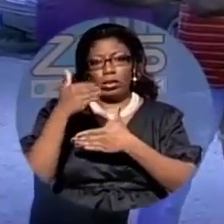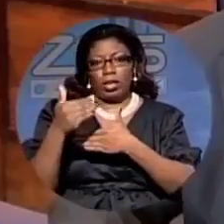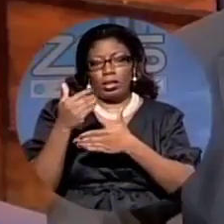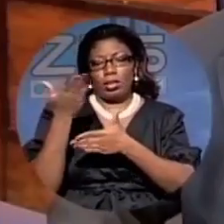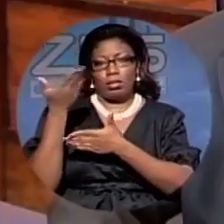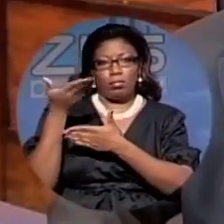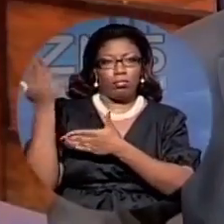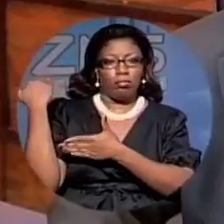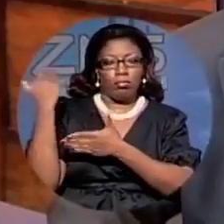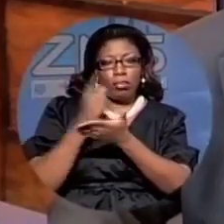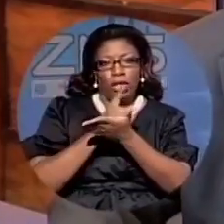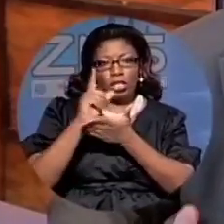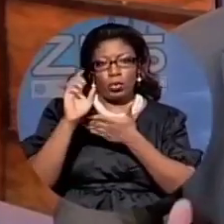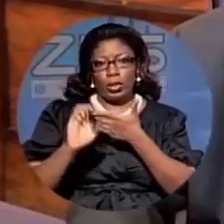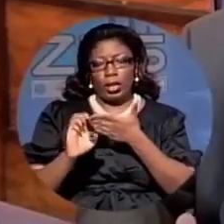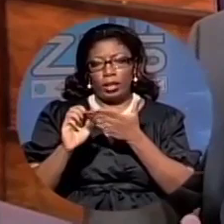weekend.